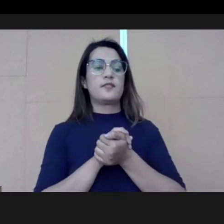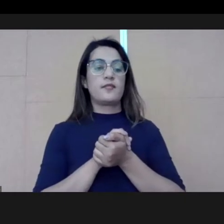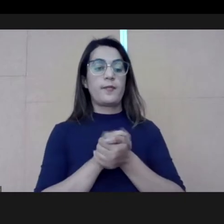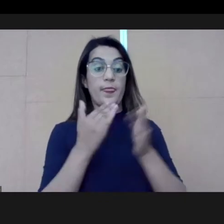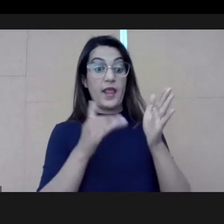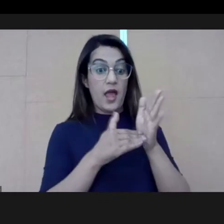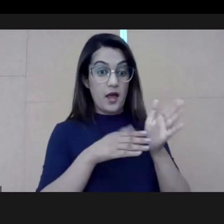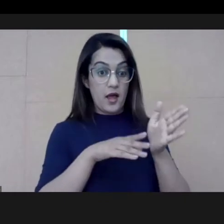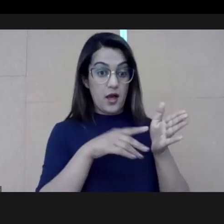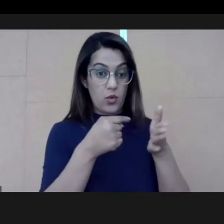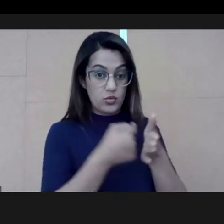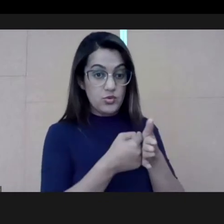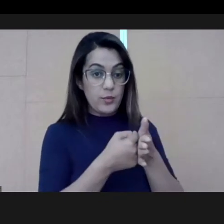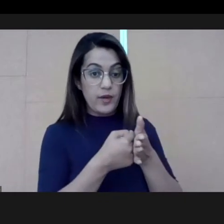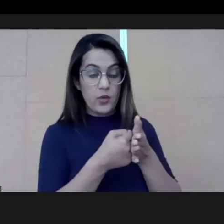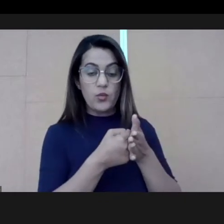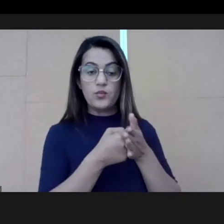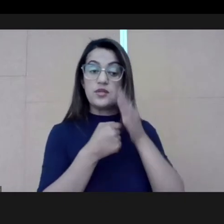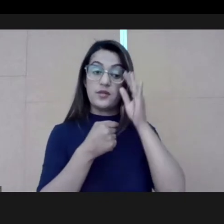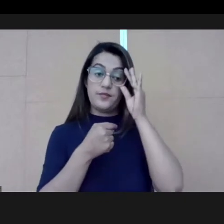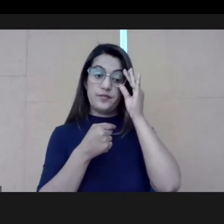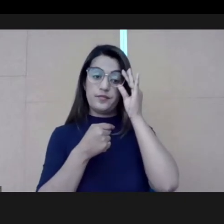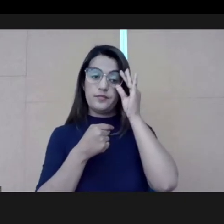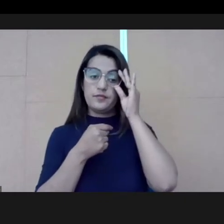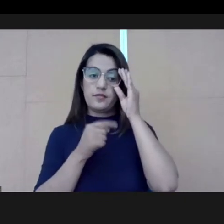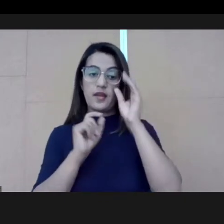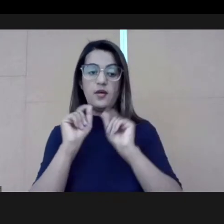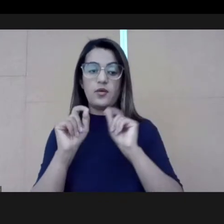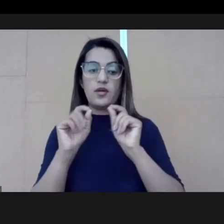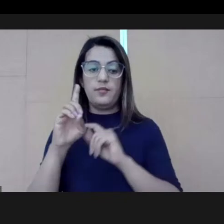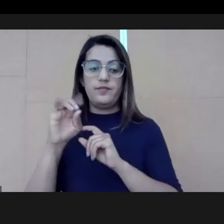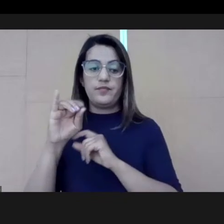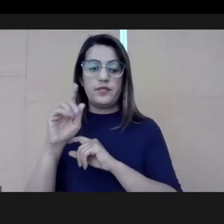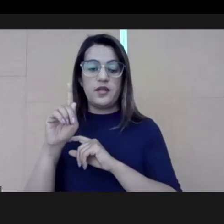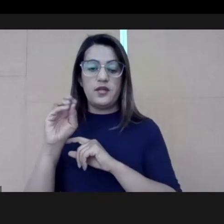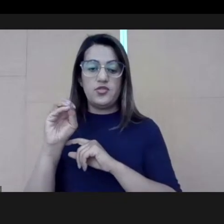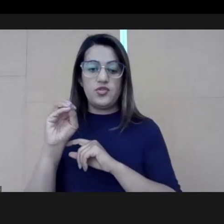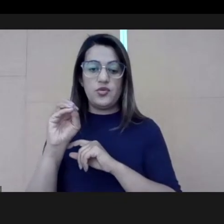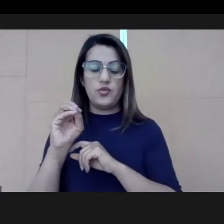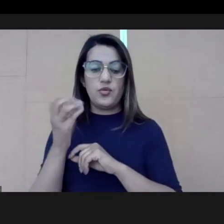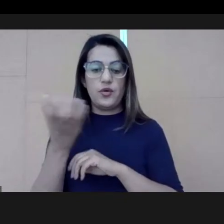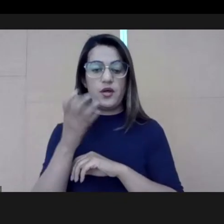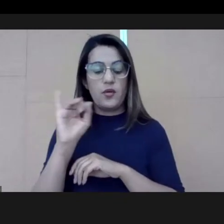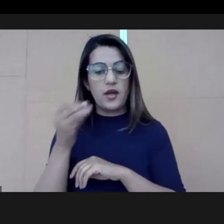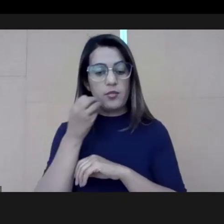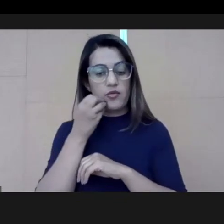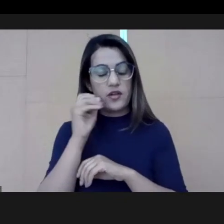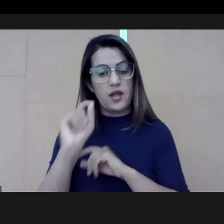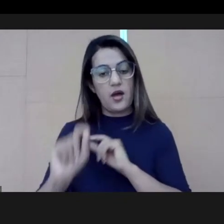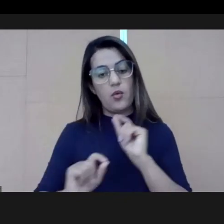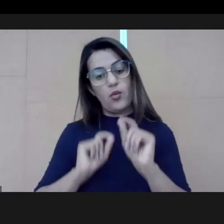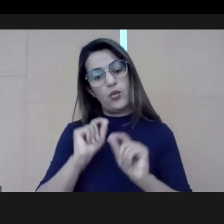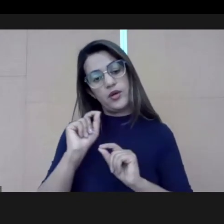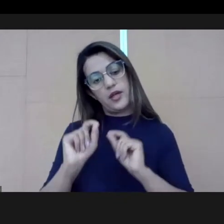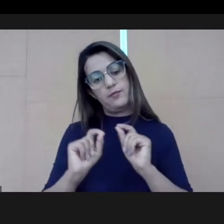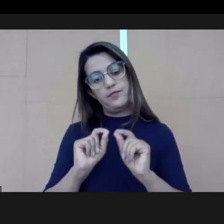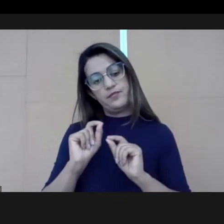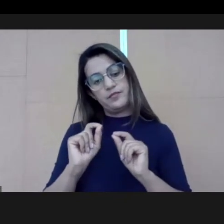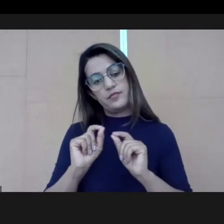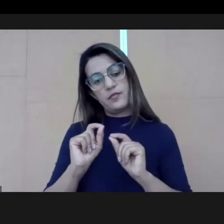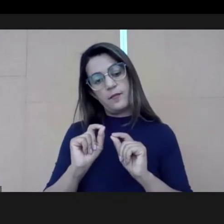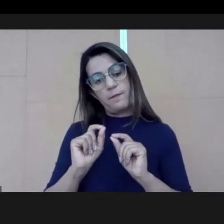Well, I'm going to ask another question to you, Diogo. I want to